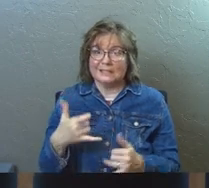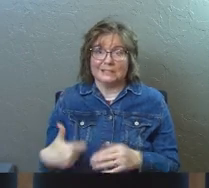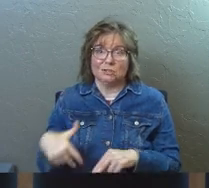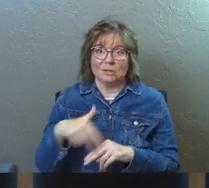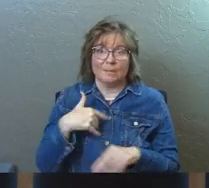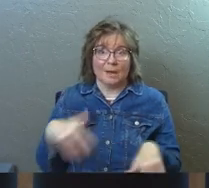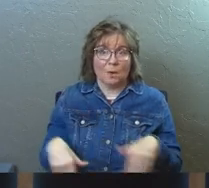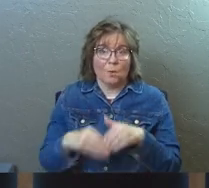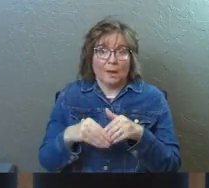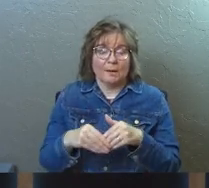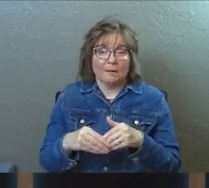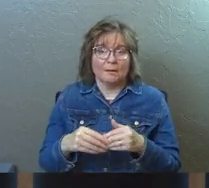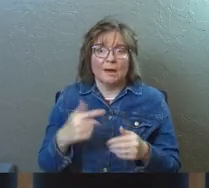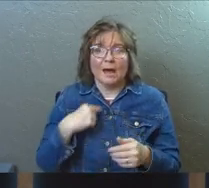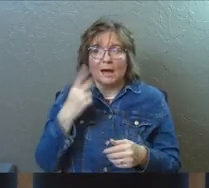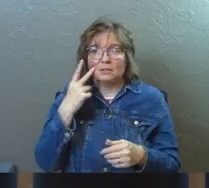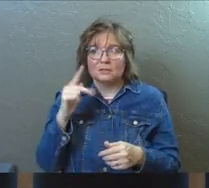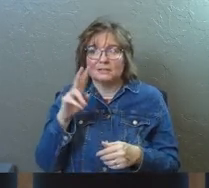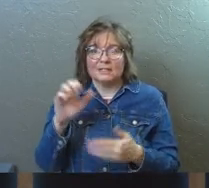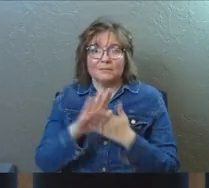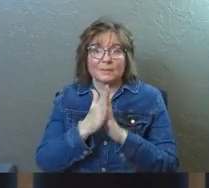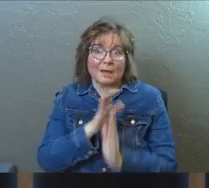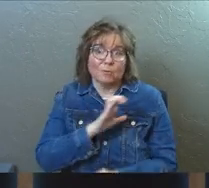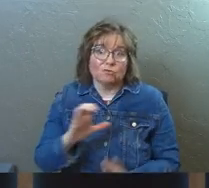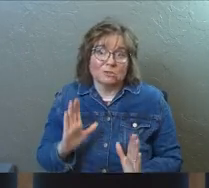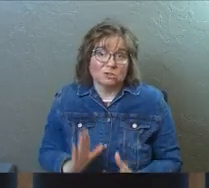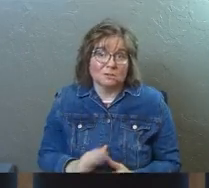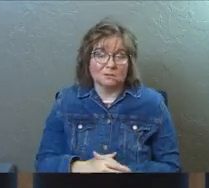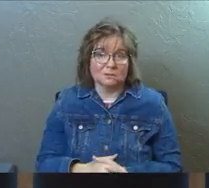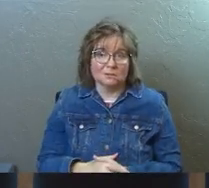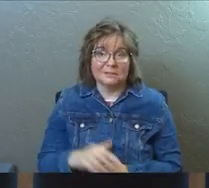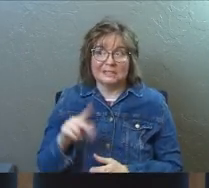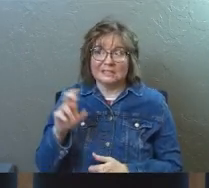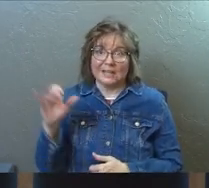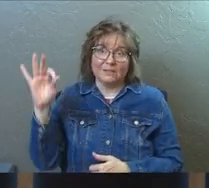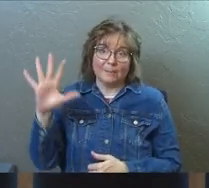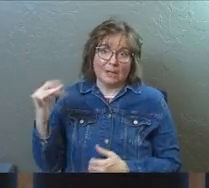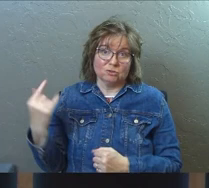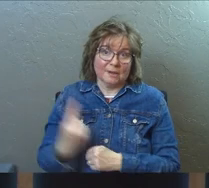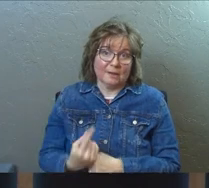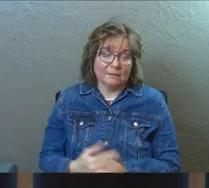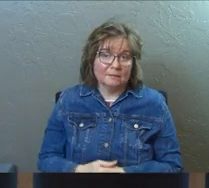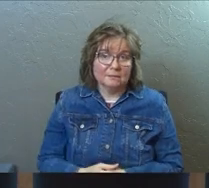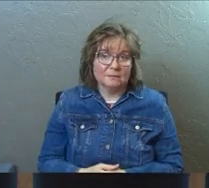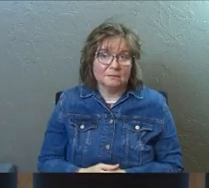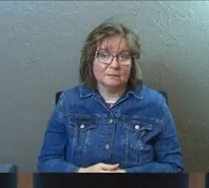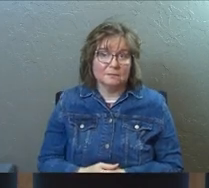Steve stood up at my wedding. I saw Steve become a Christian. Steve's a pastor today.